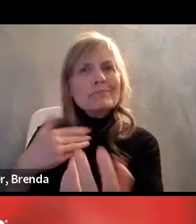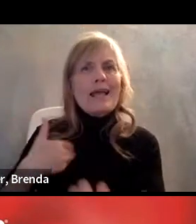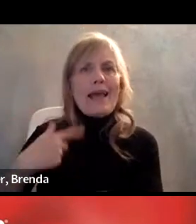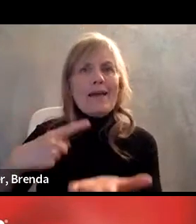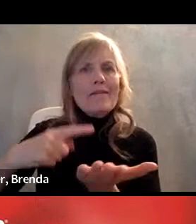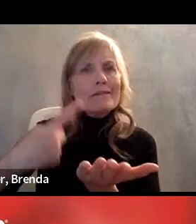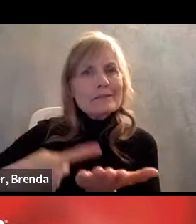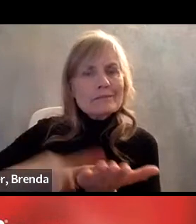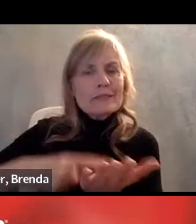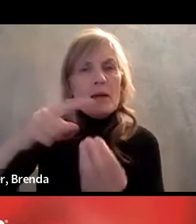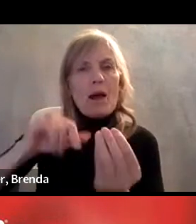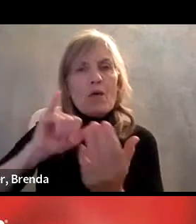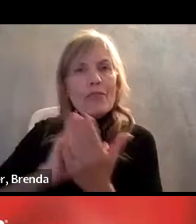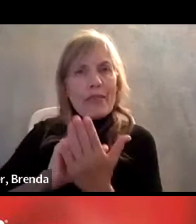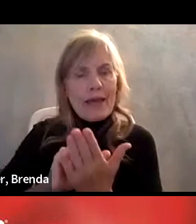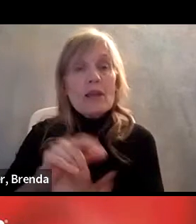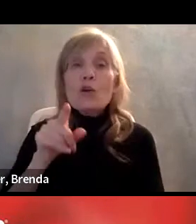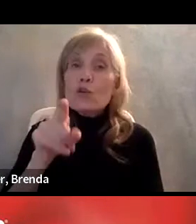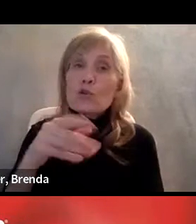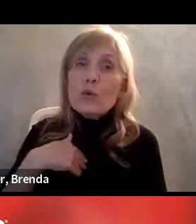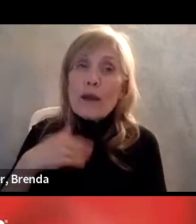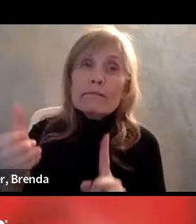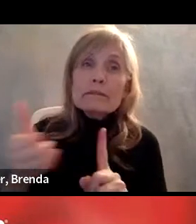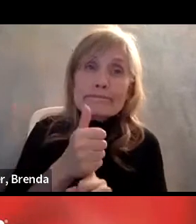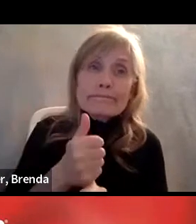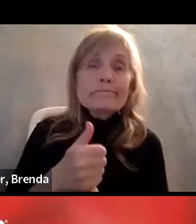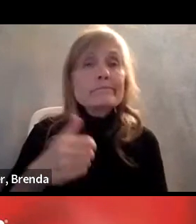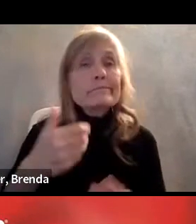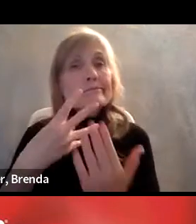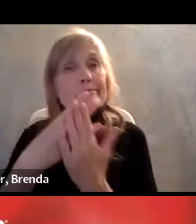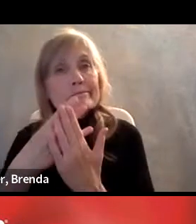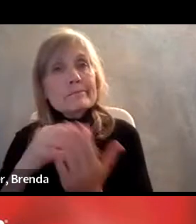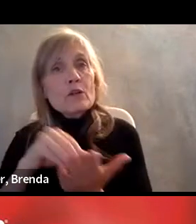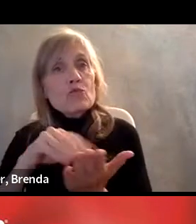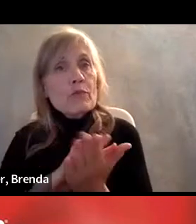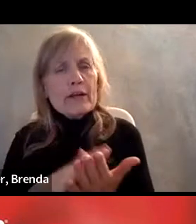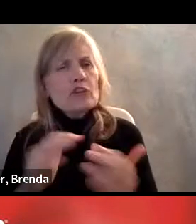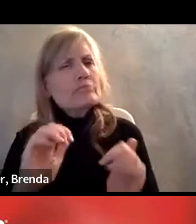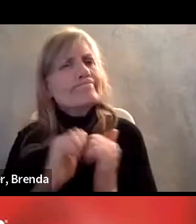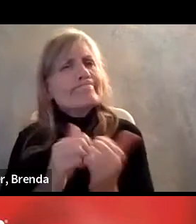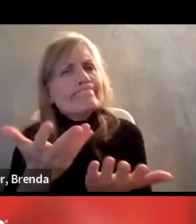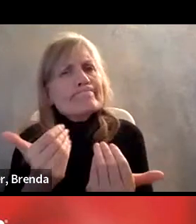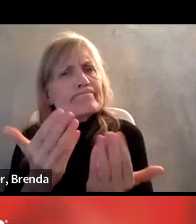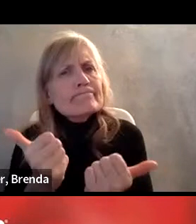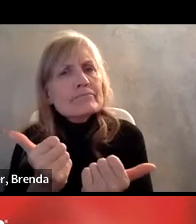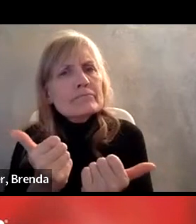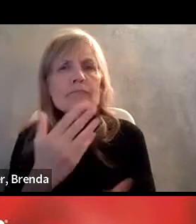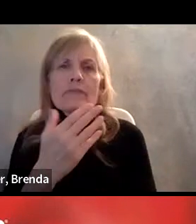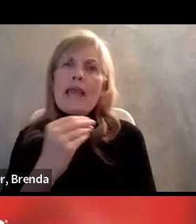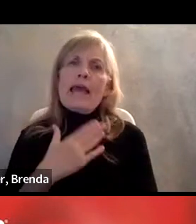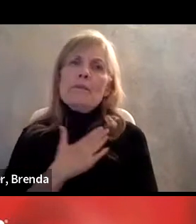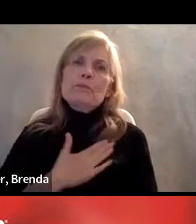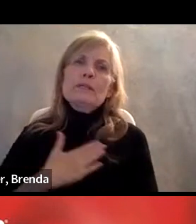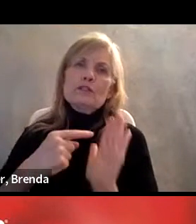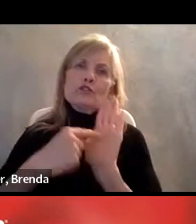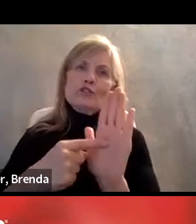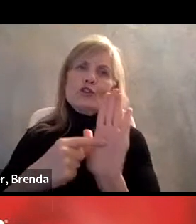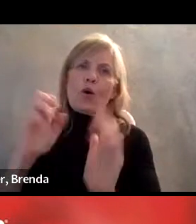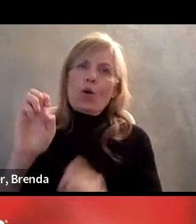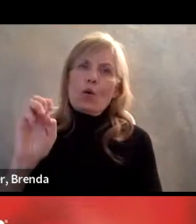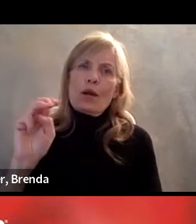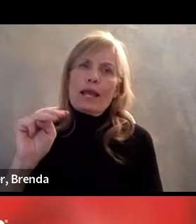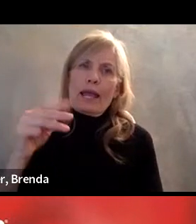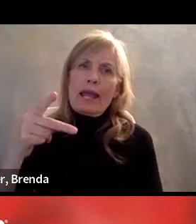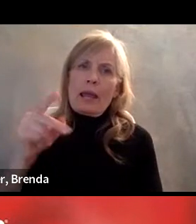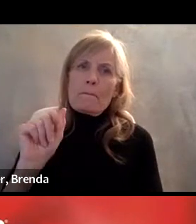fact that a person has a rest or a conviction record and make sure that you're doing it with empathy so that the person is comfortable freely